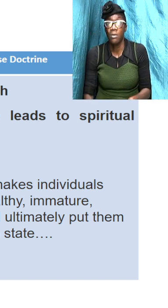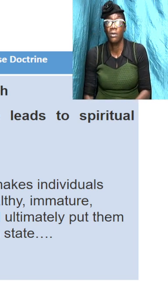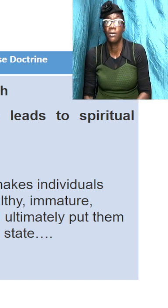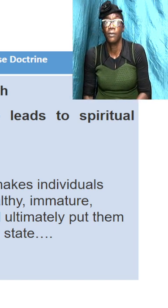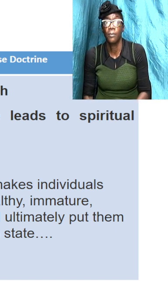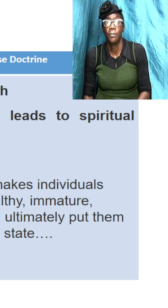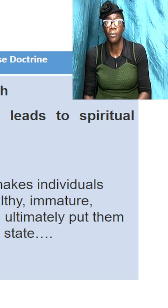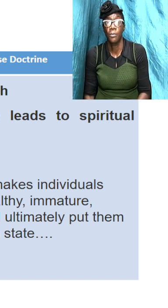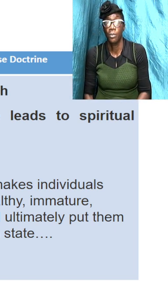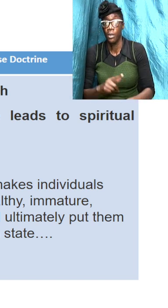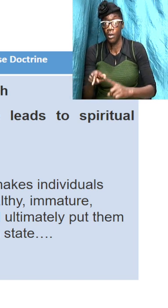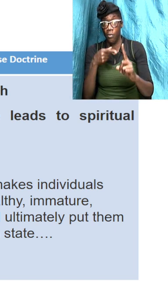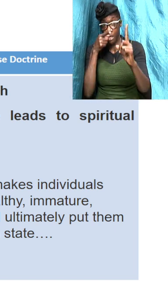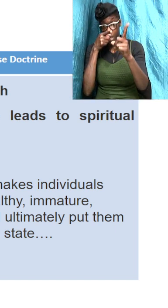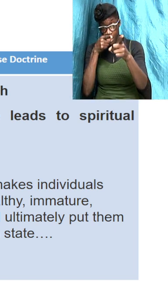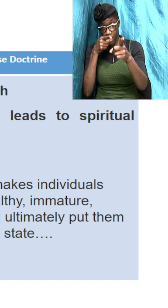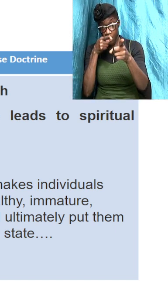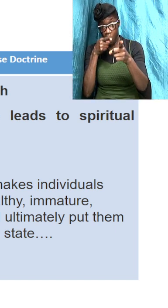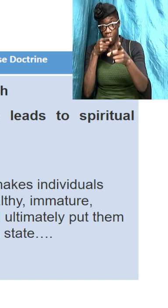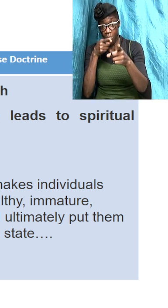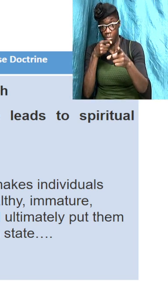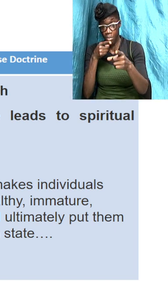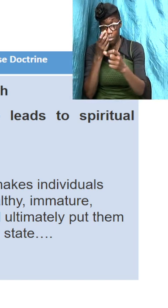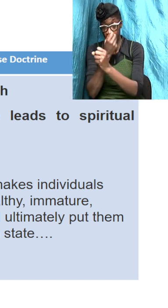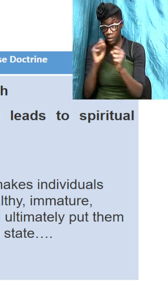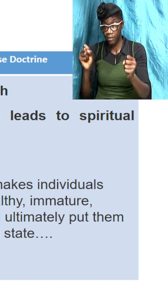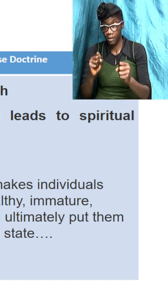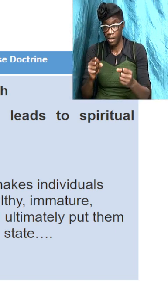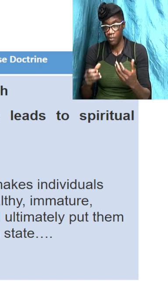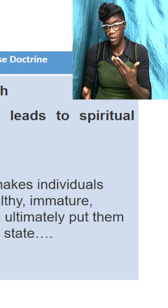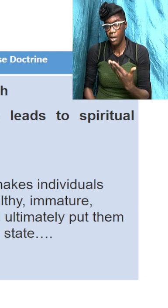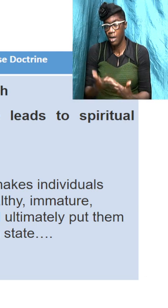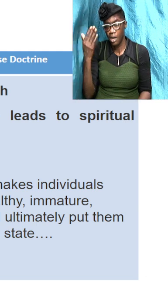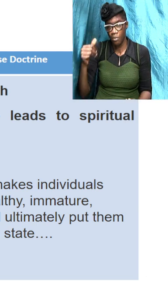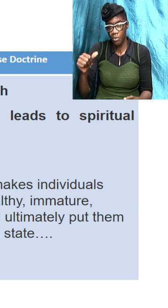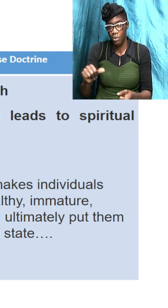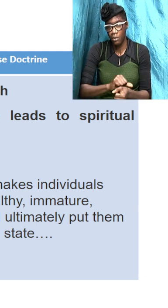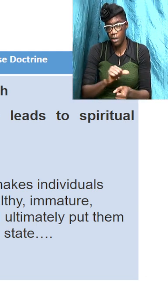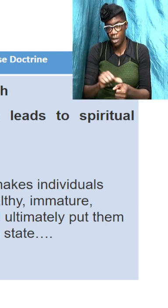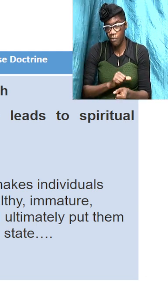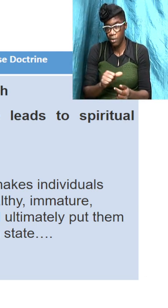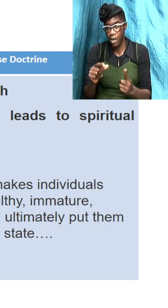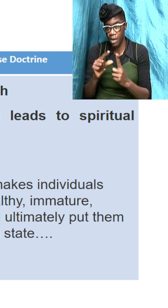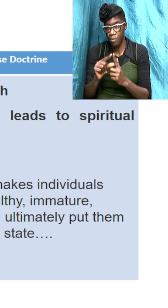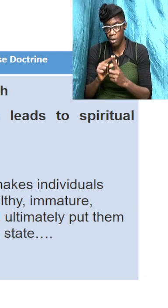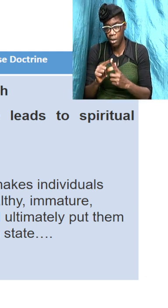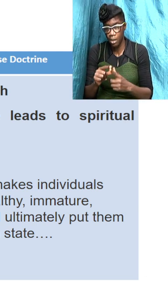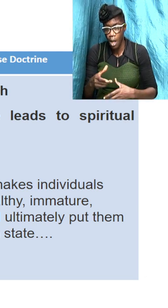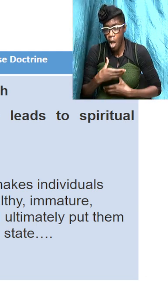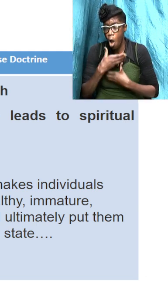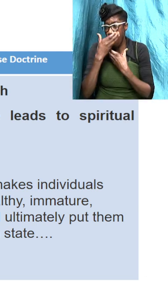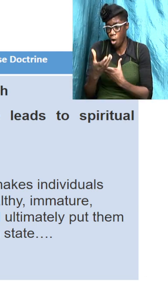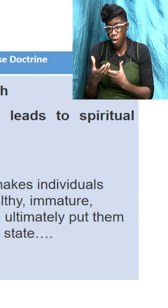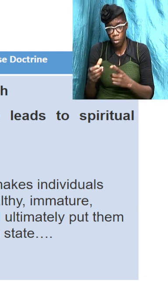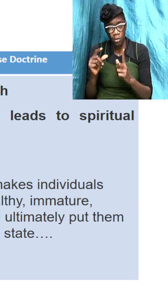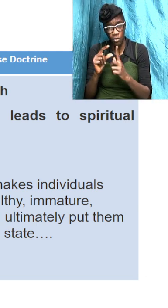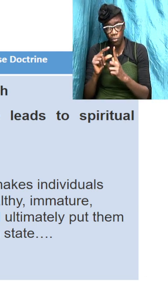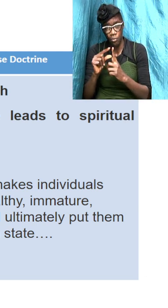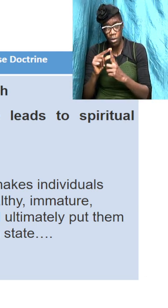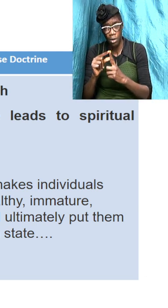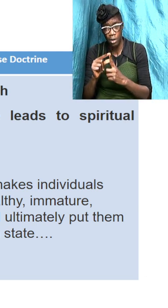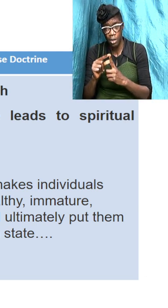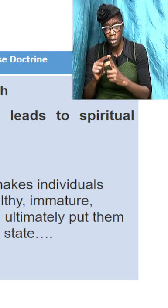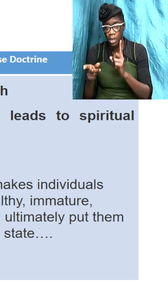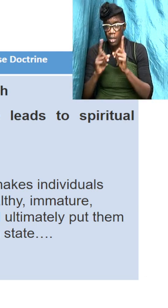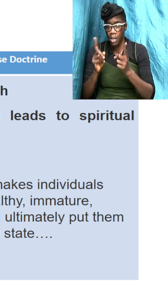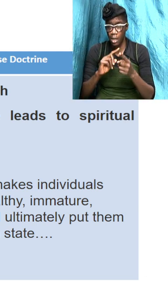when I before I got saved almost every other word is a curse word come I